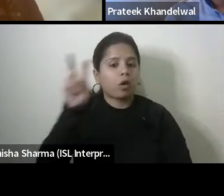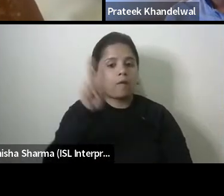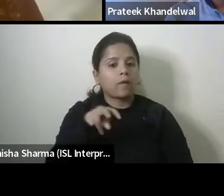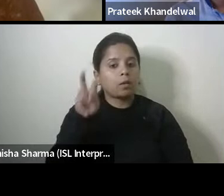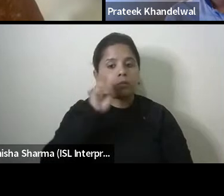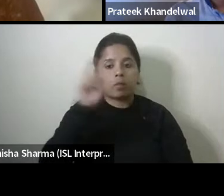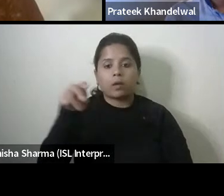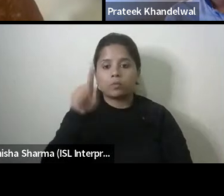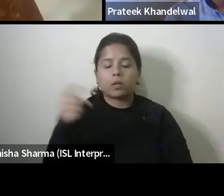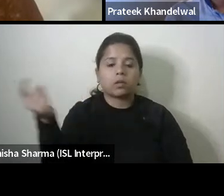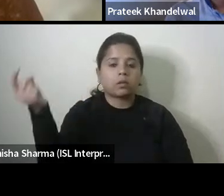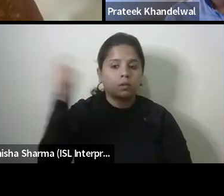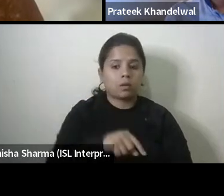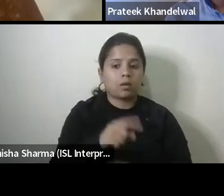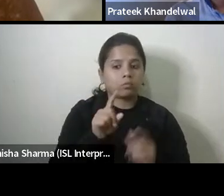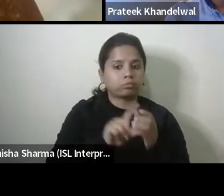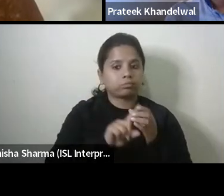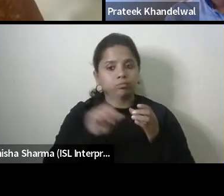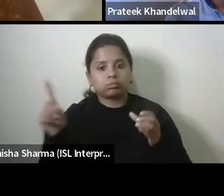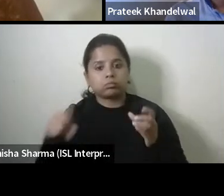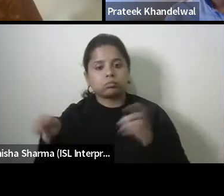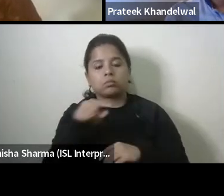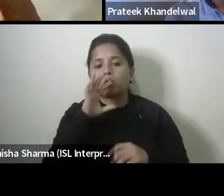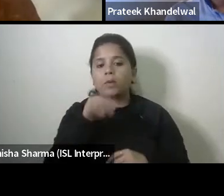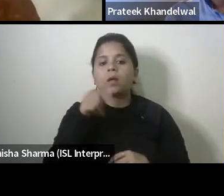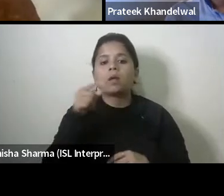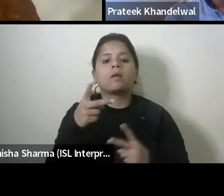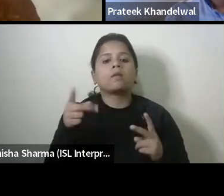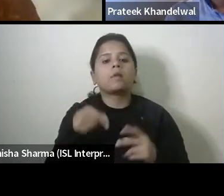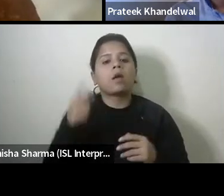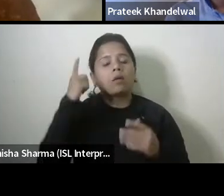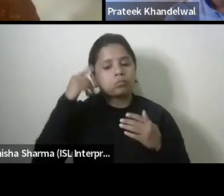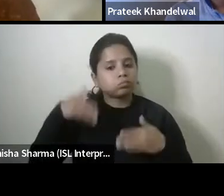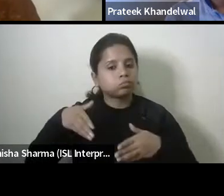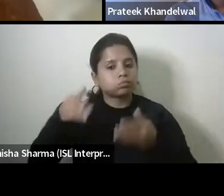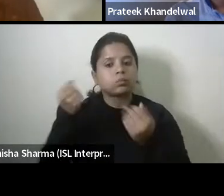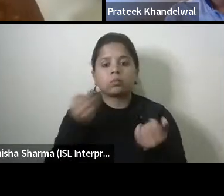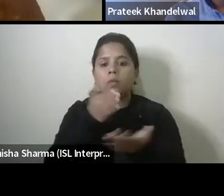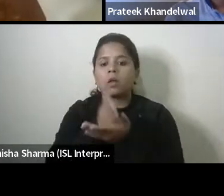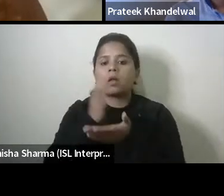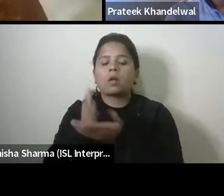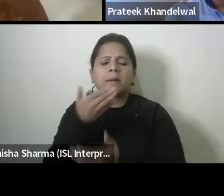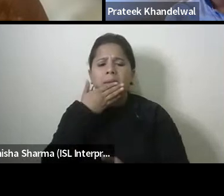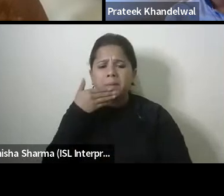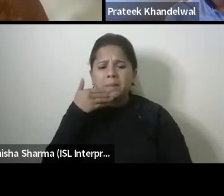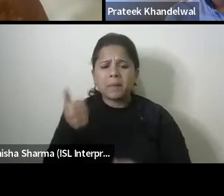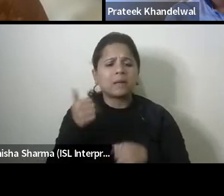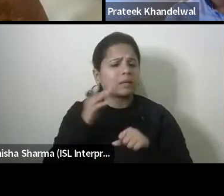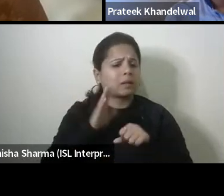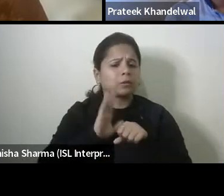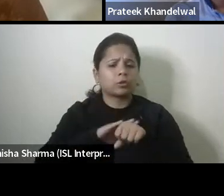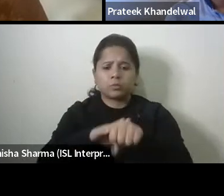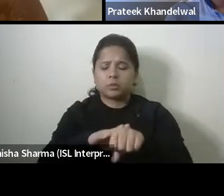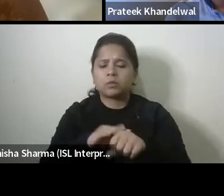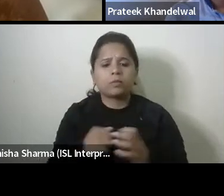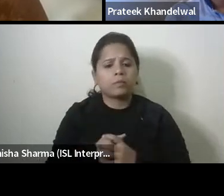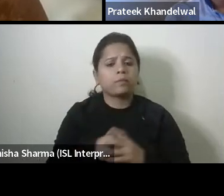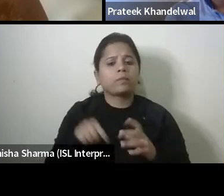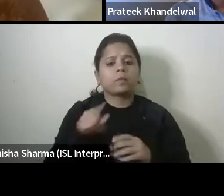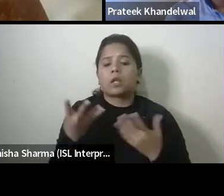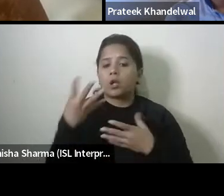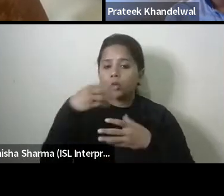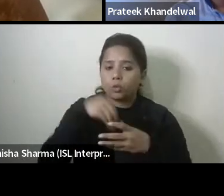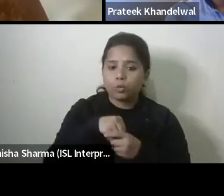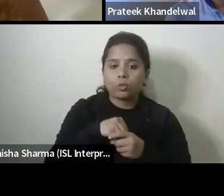come down the exit and then you suddenly land up in a parking lot that's not the best experience so i mean inclusivity